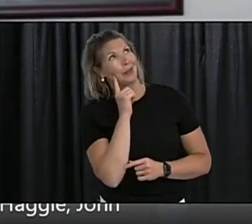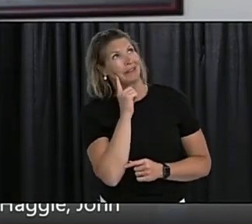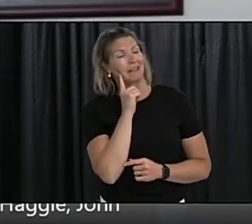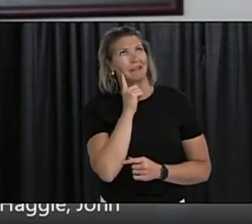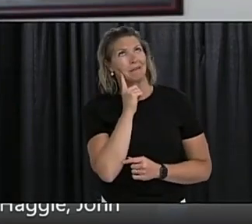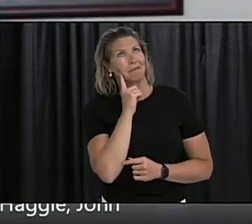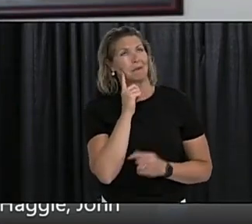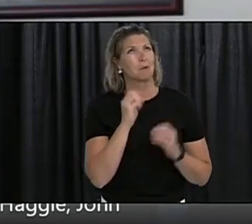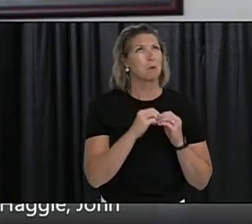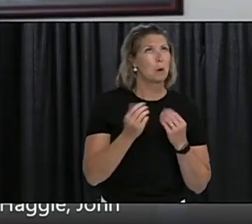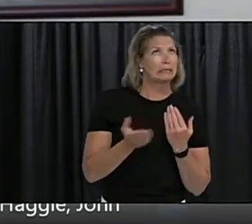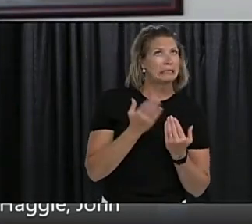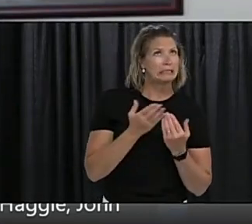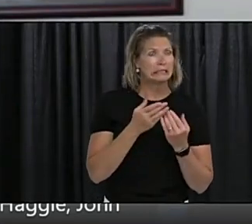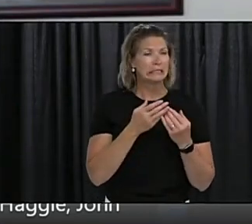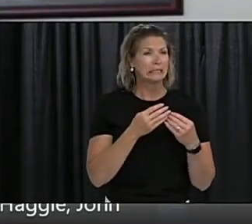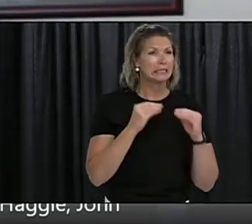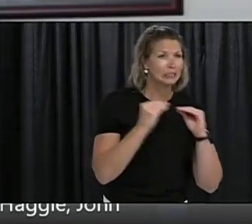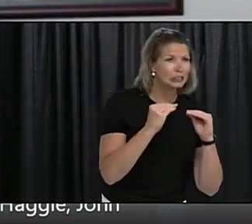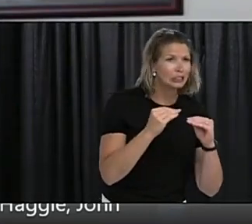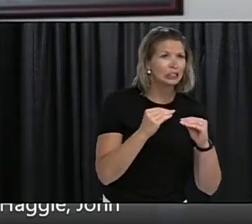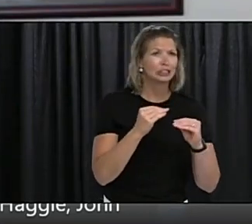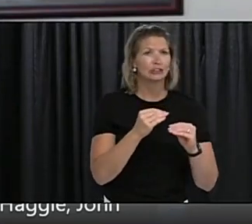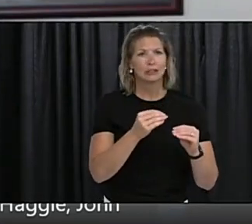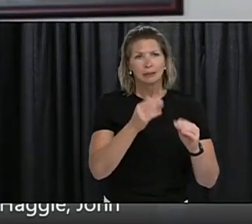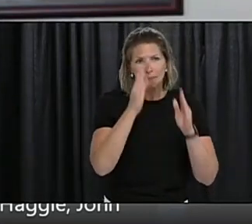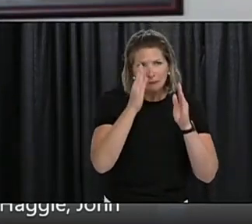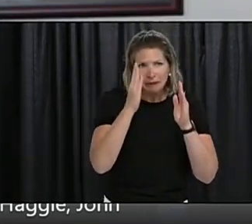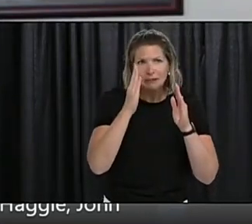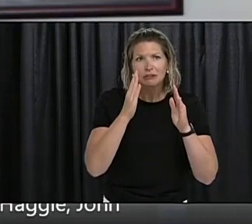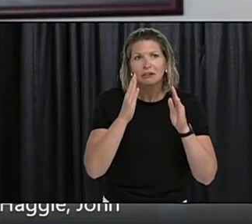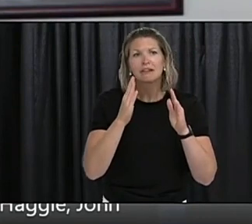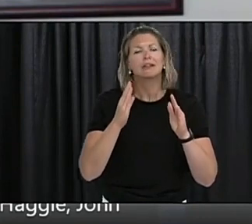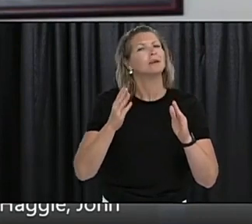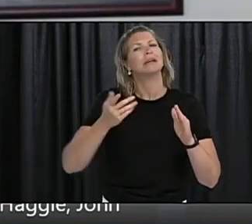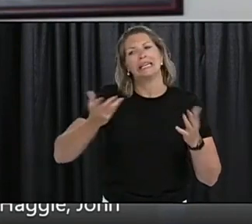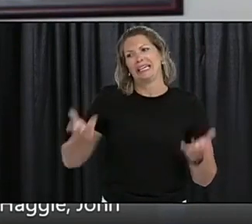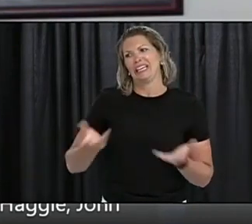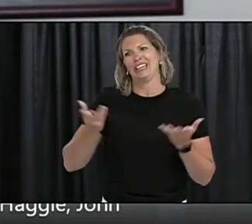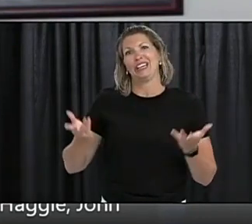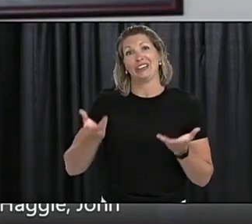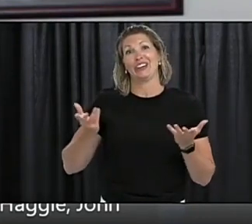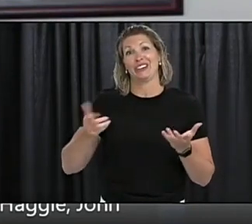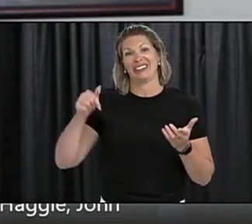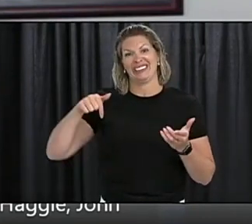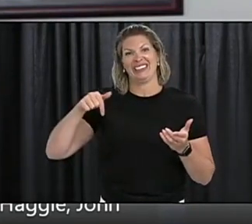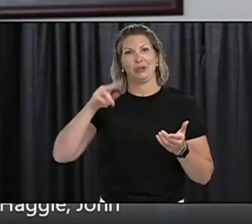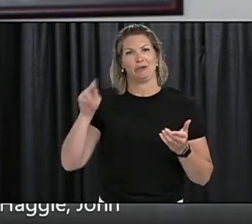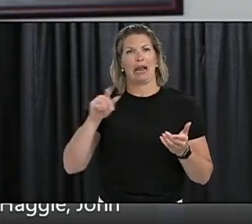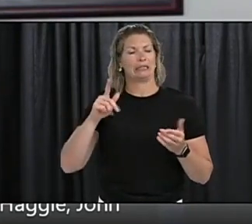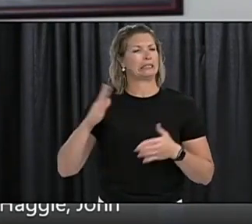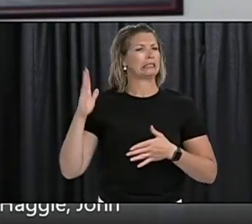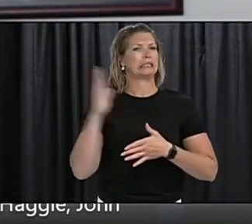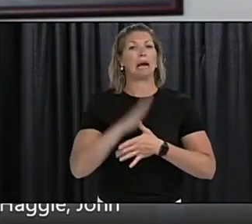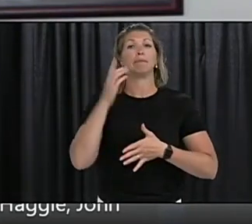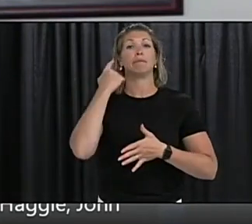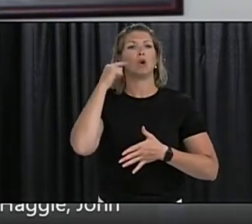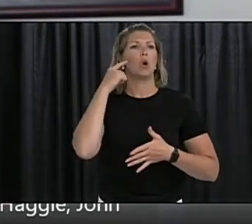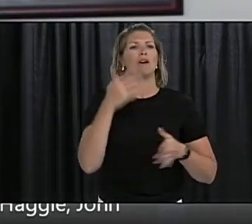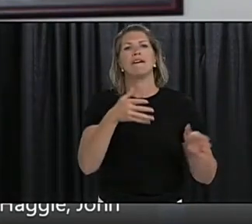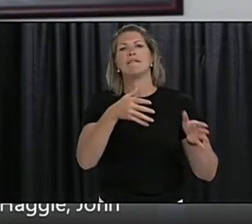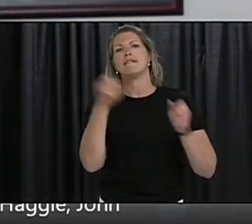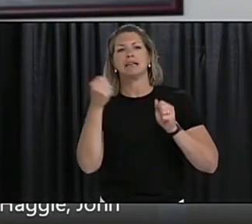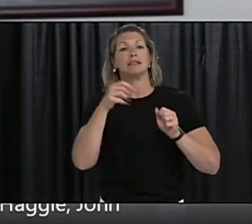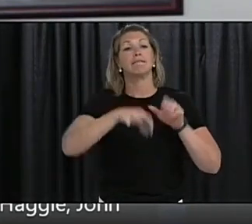urban environment to engage in contact tracing. And we have led the country in our ability to rapidly